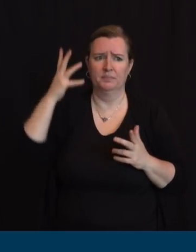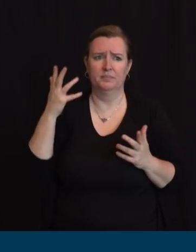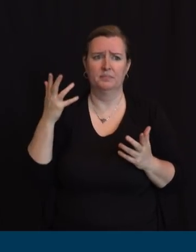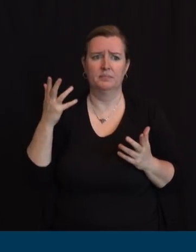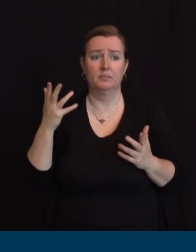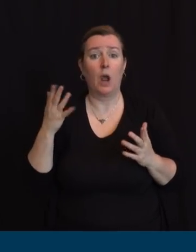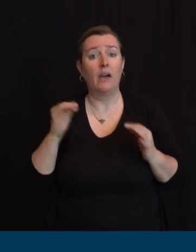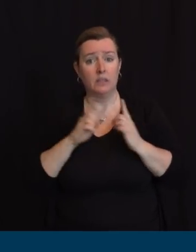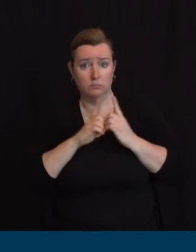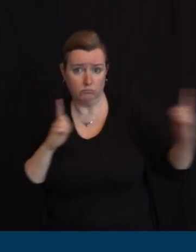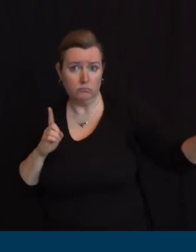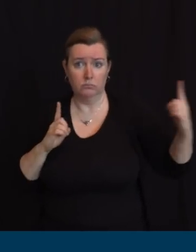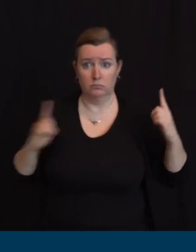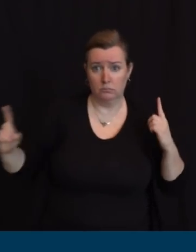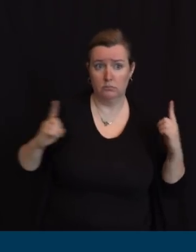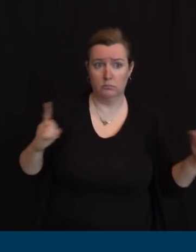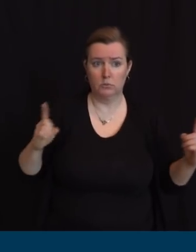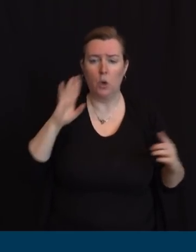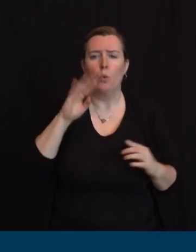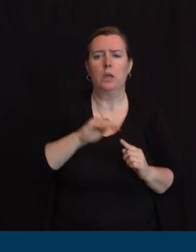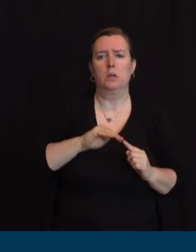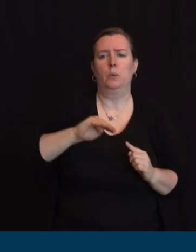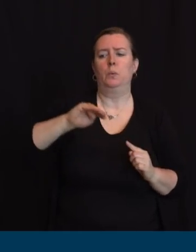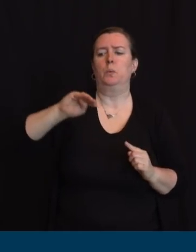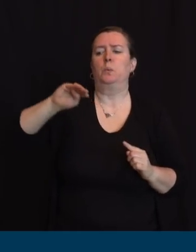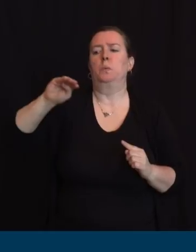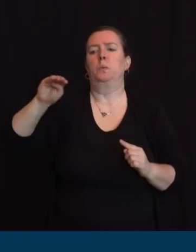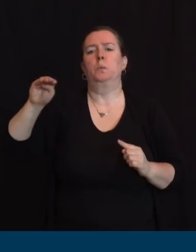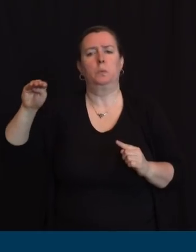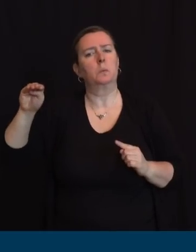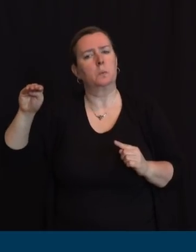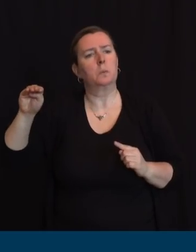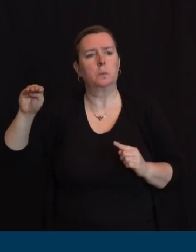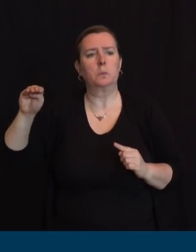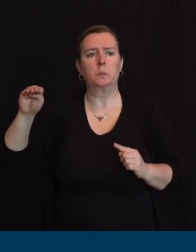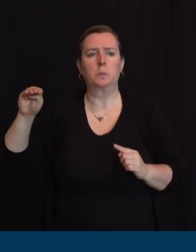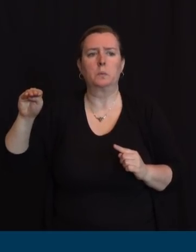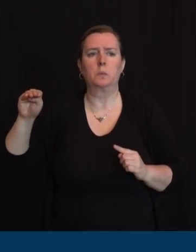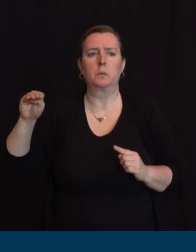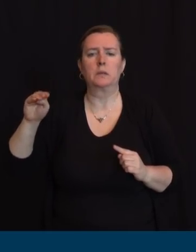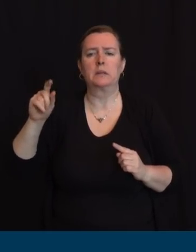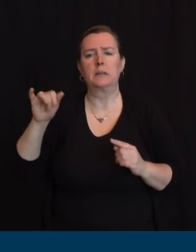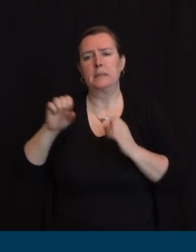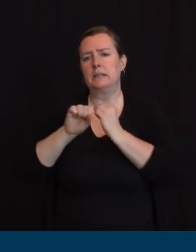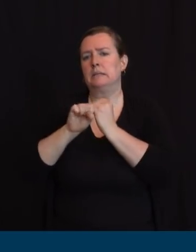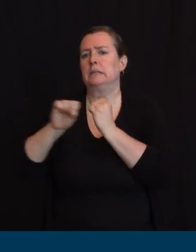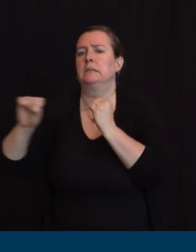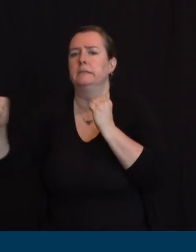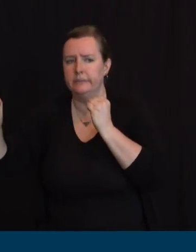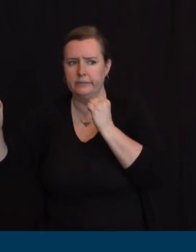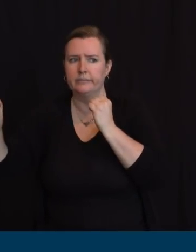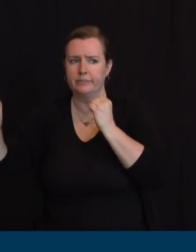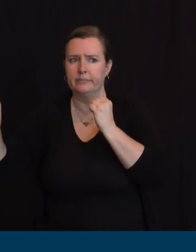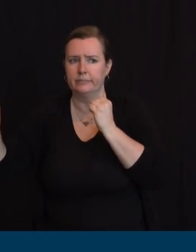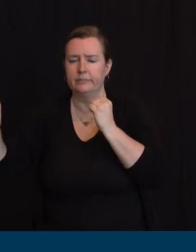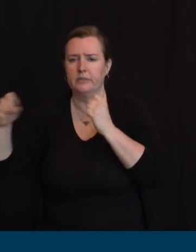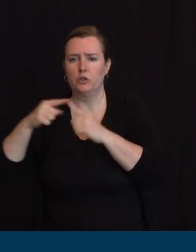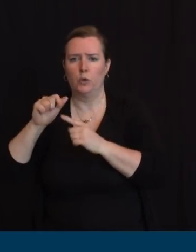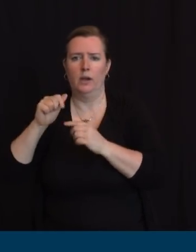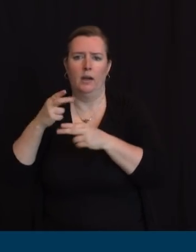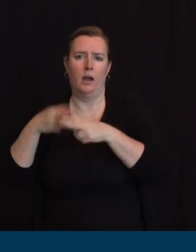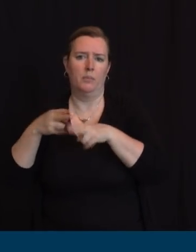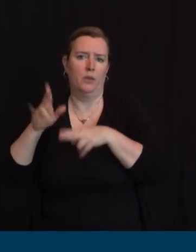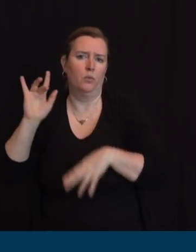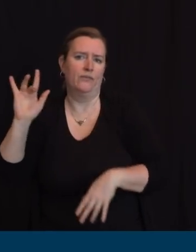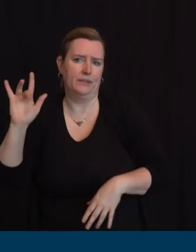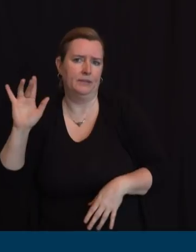the peak will come later. That's not a shock to us, right? That's the chart that we were showing from day one. So this is the runaway freight train. Had